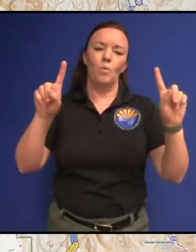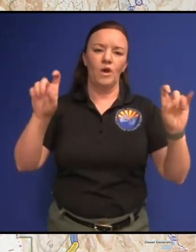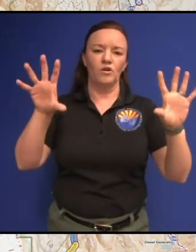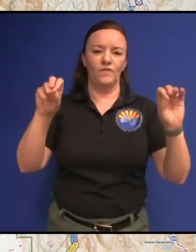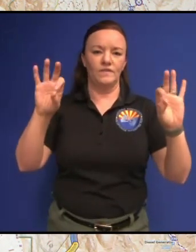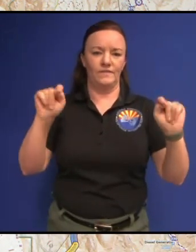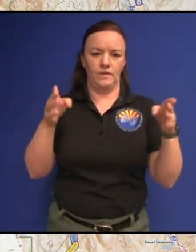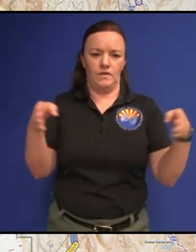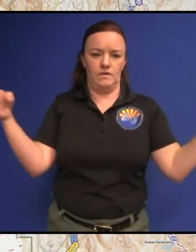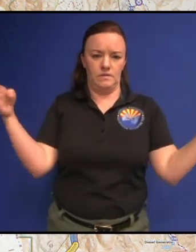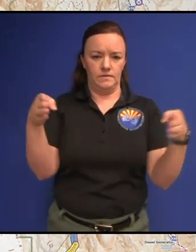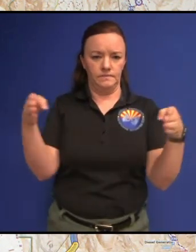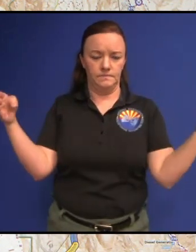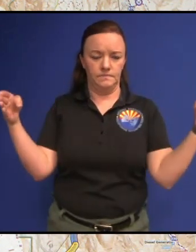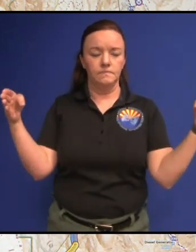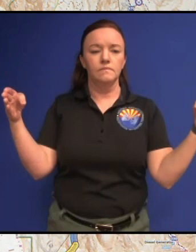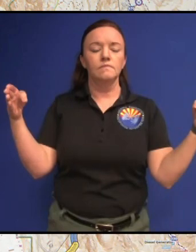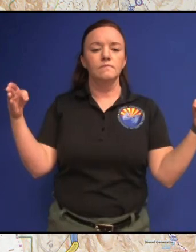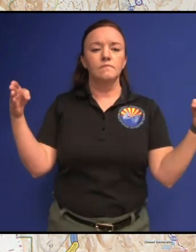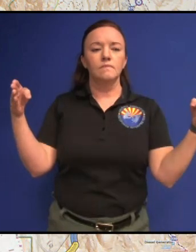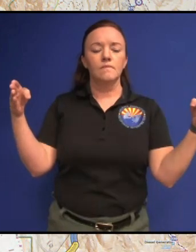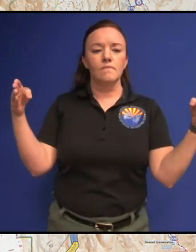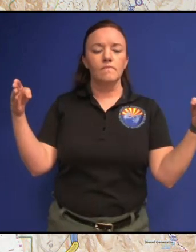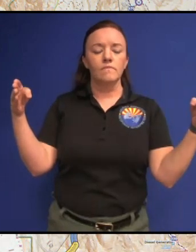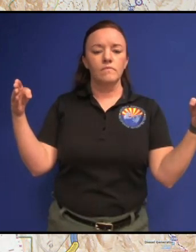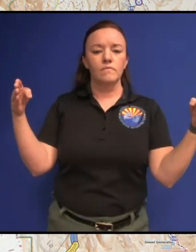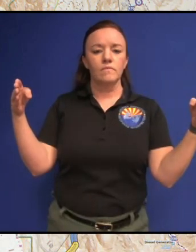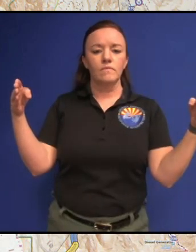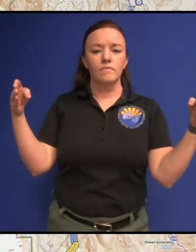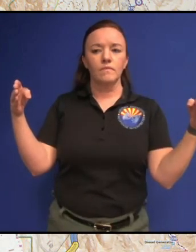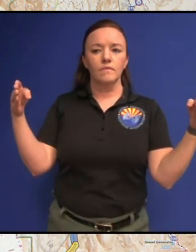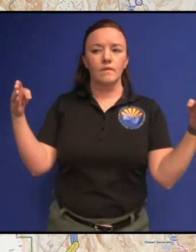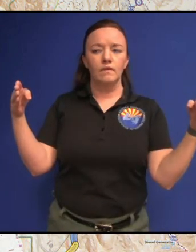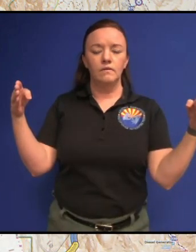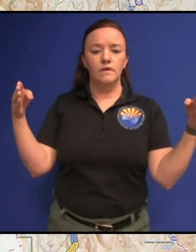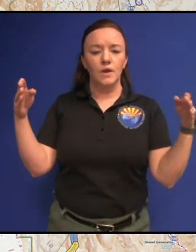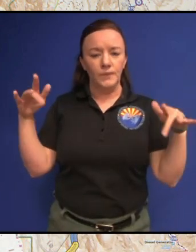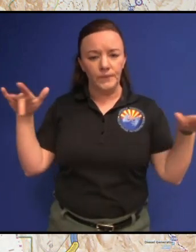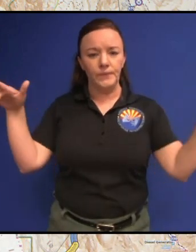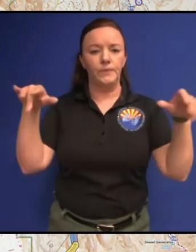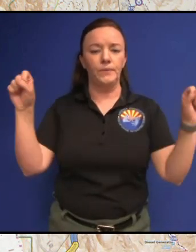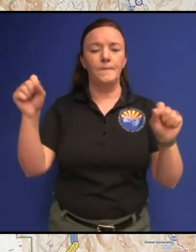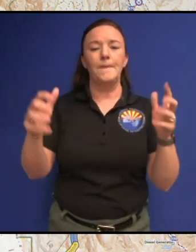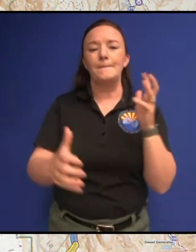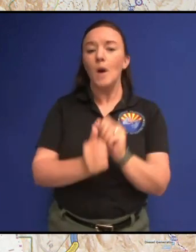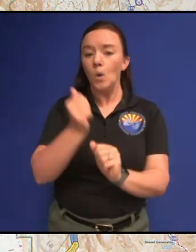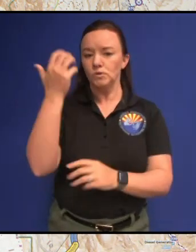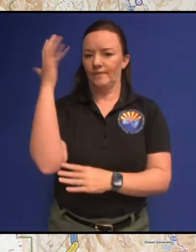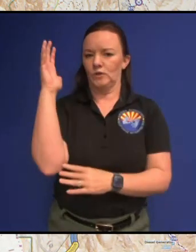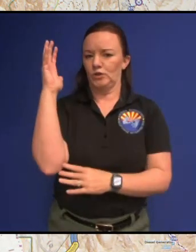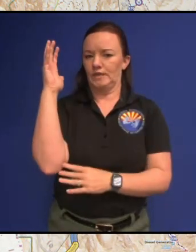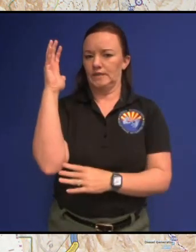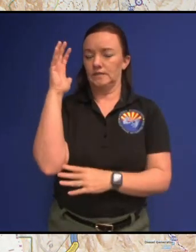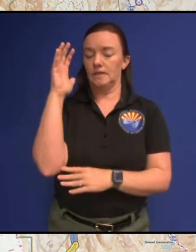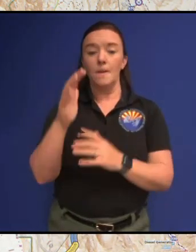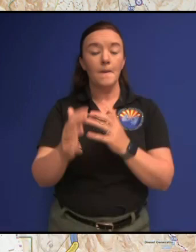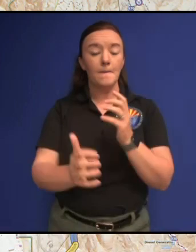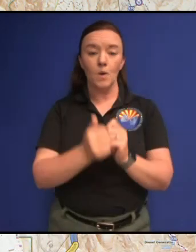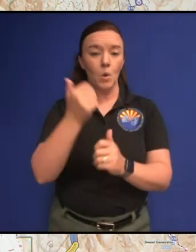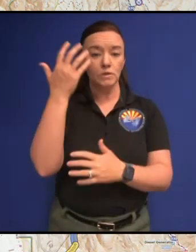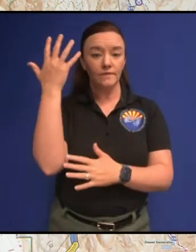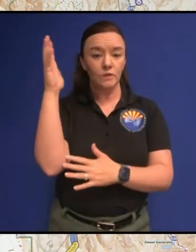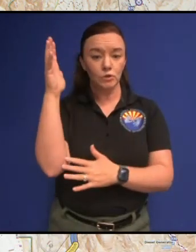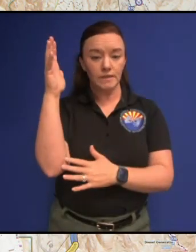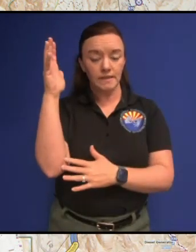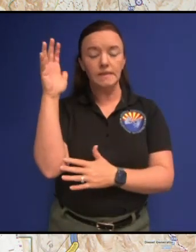side there is we remove most of the trees when I say most of the trees what we want to